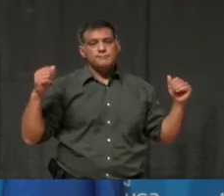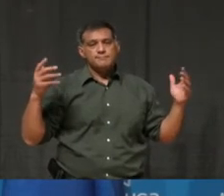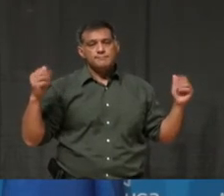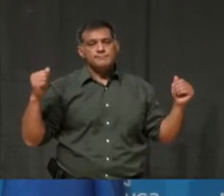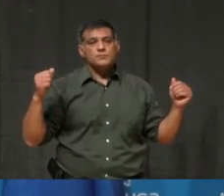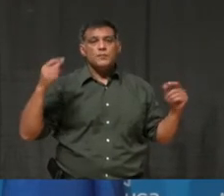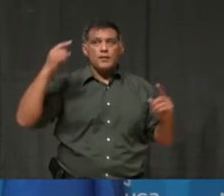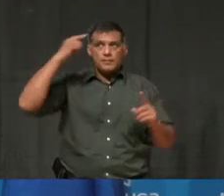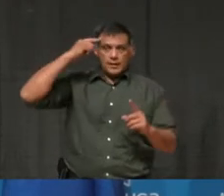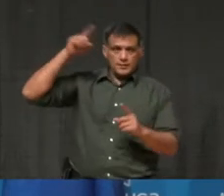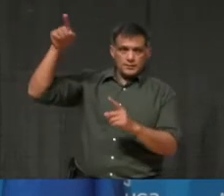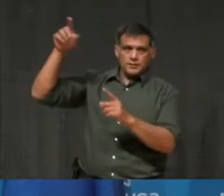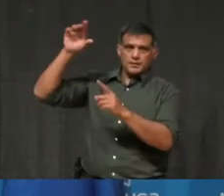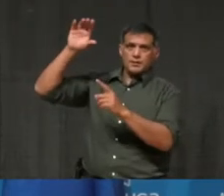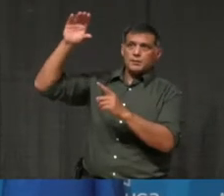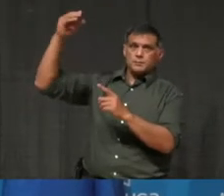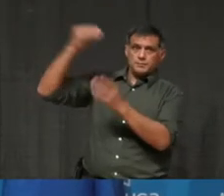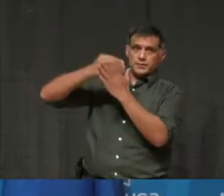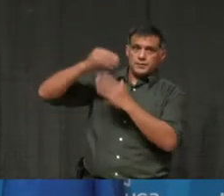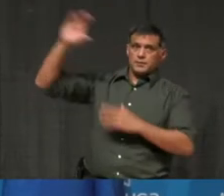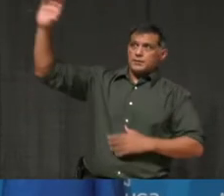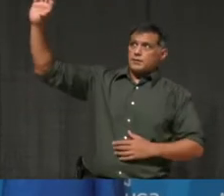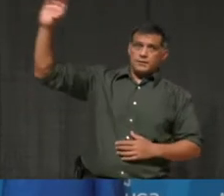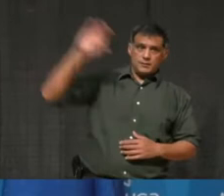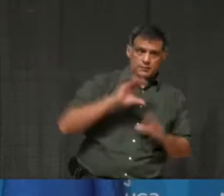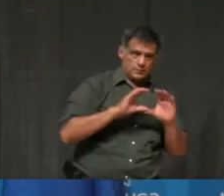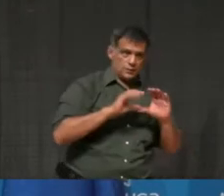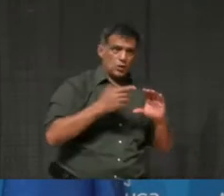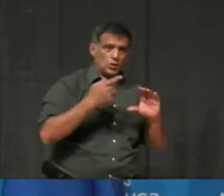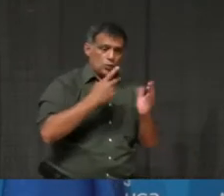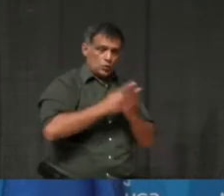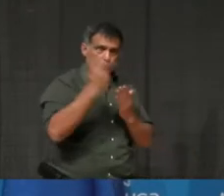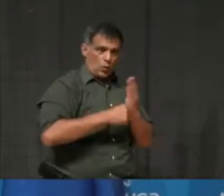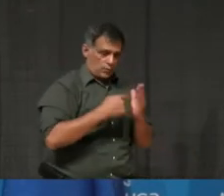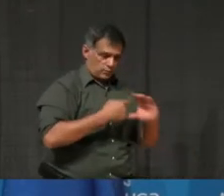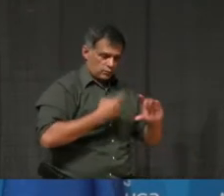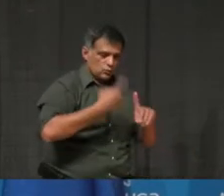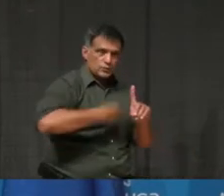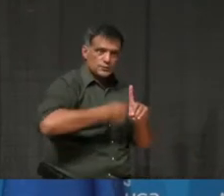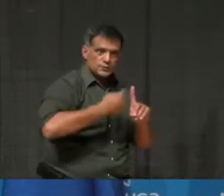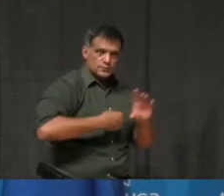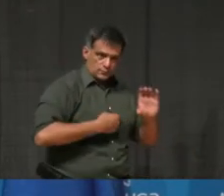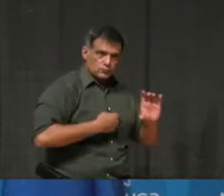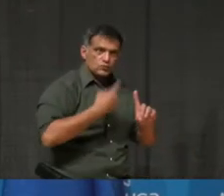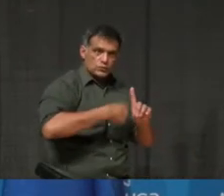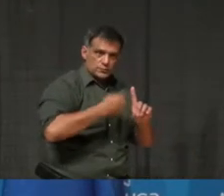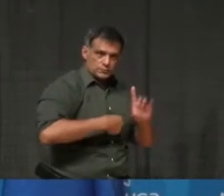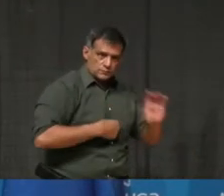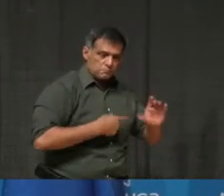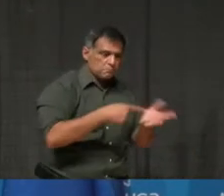government has given us new programs for rent subsidy, wage subsidy and other programs,